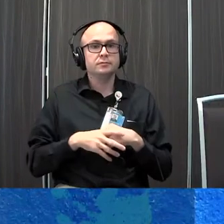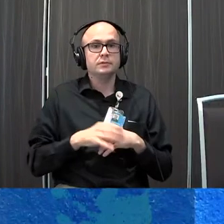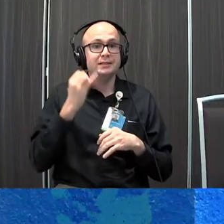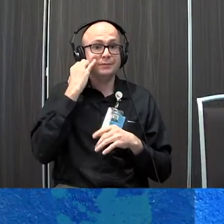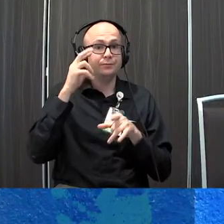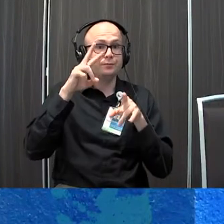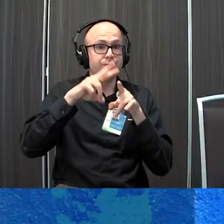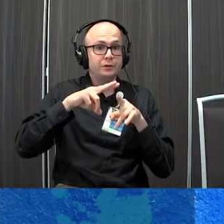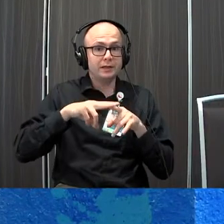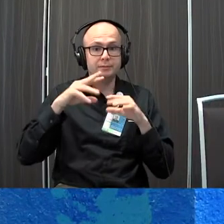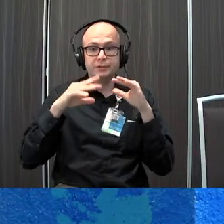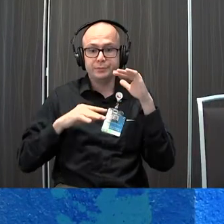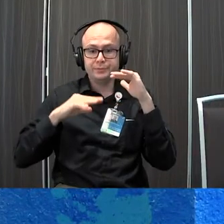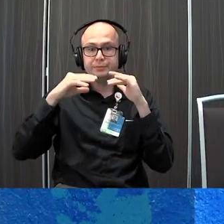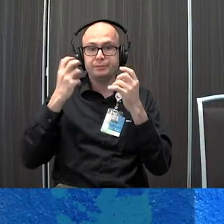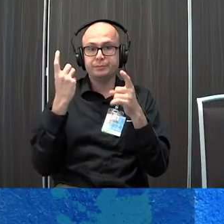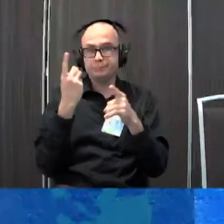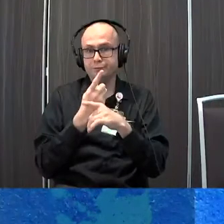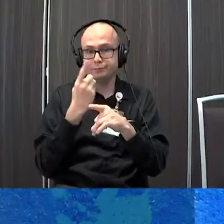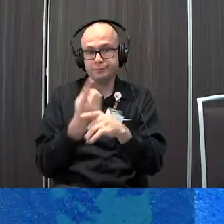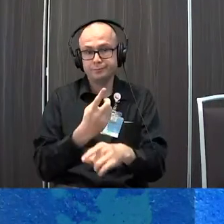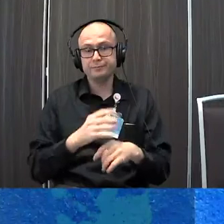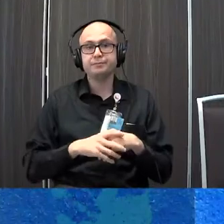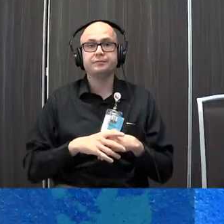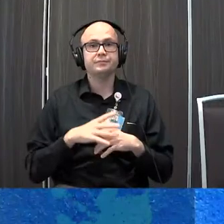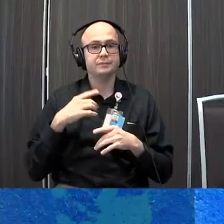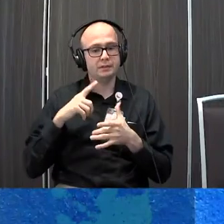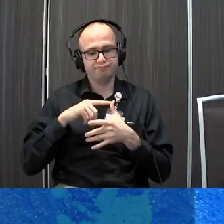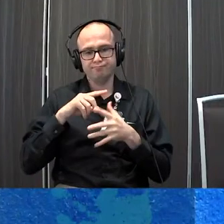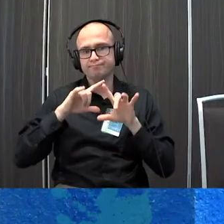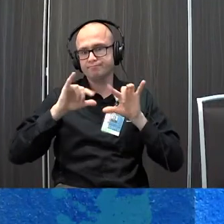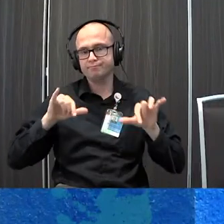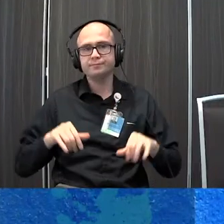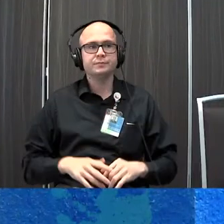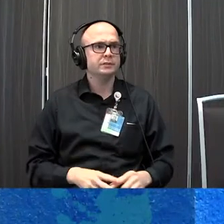the vocabulary level is appropriate and so on and so forth